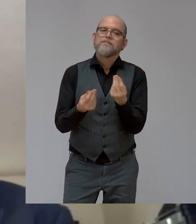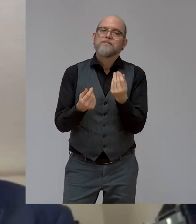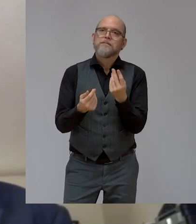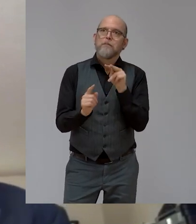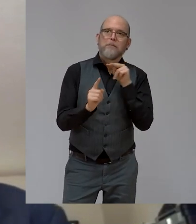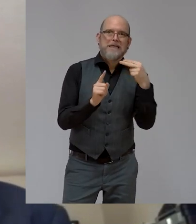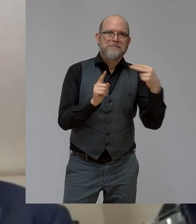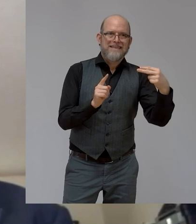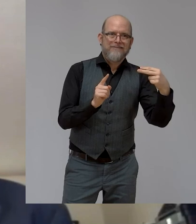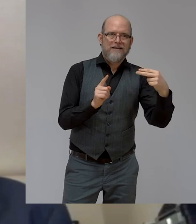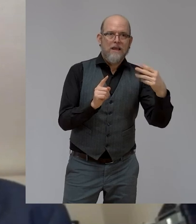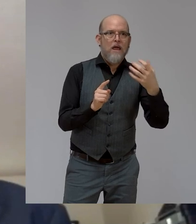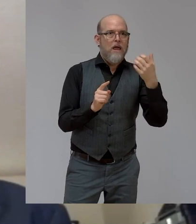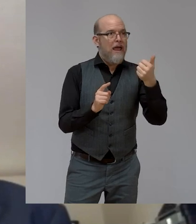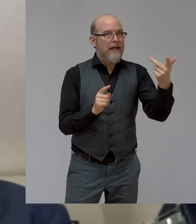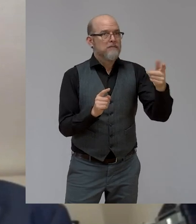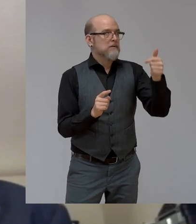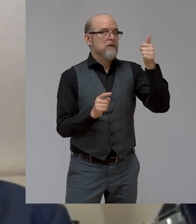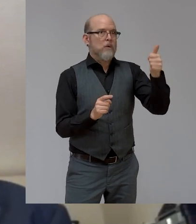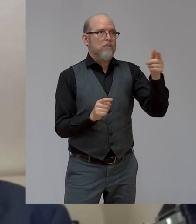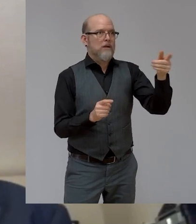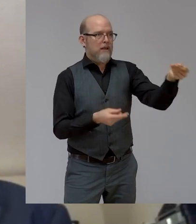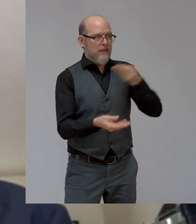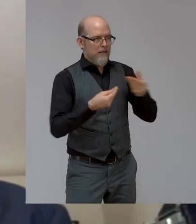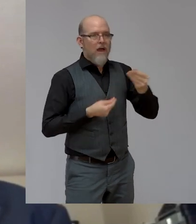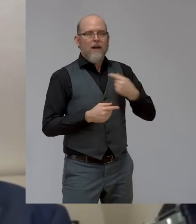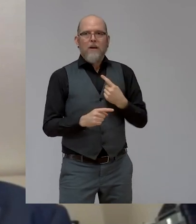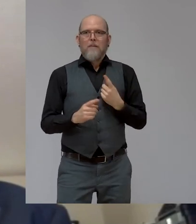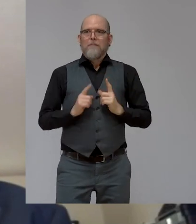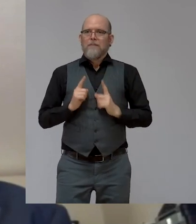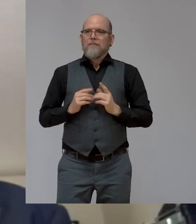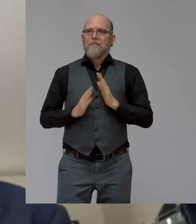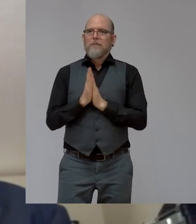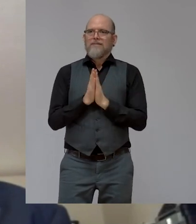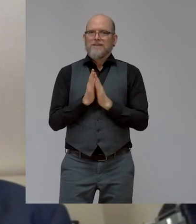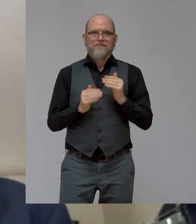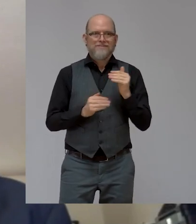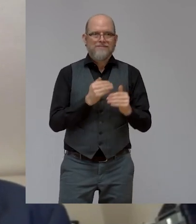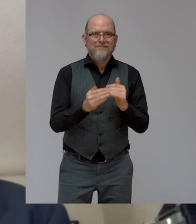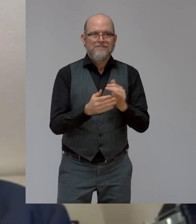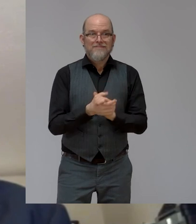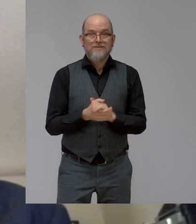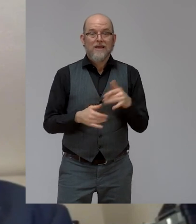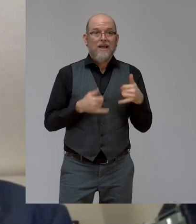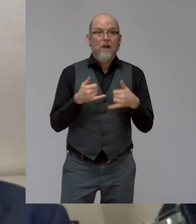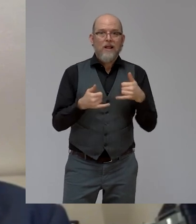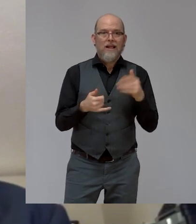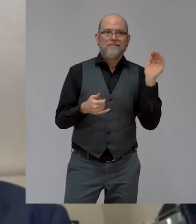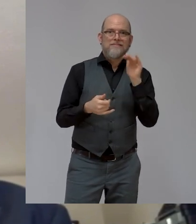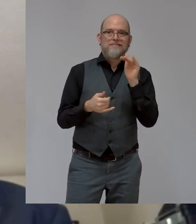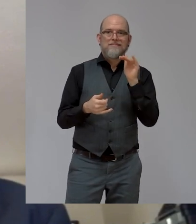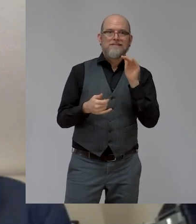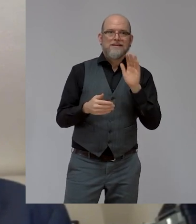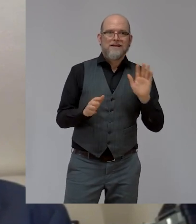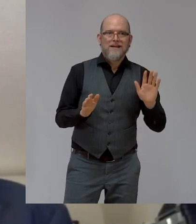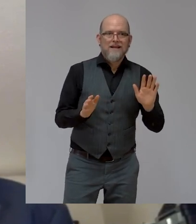is really motivational. So Caroline, this is not that I'm like sucking up to you or anything